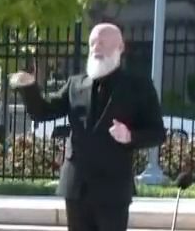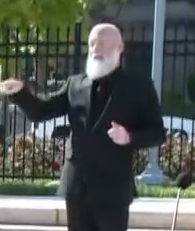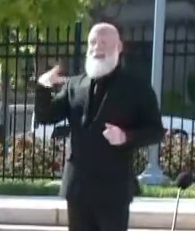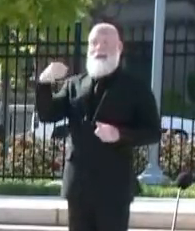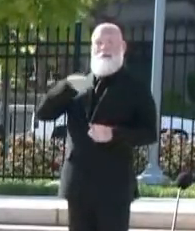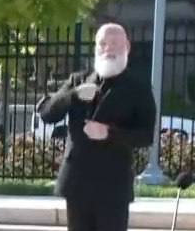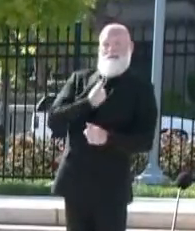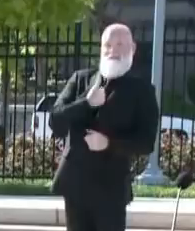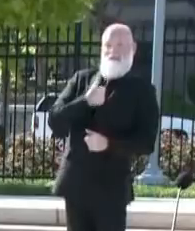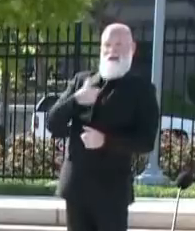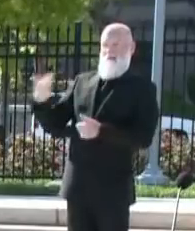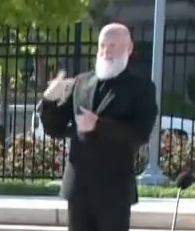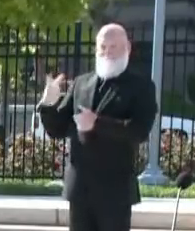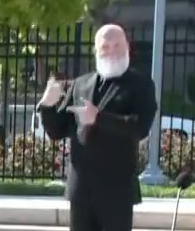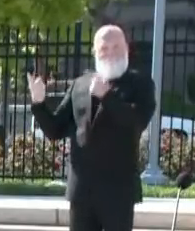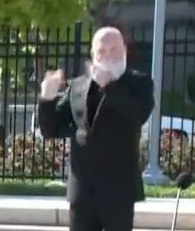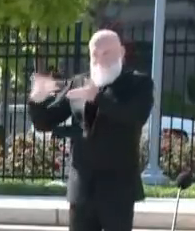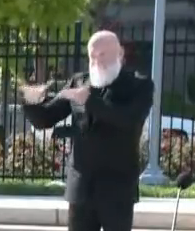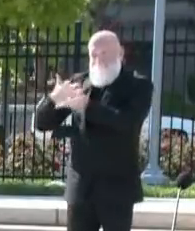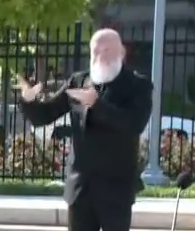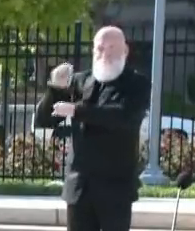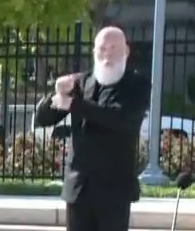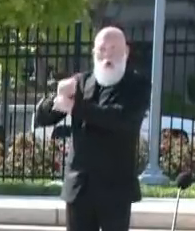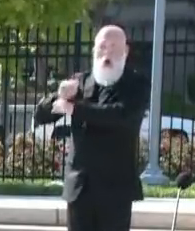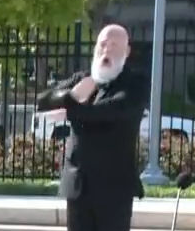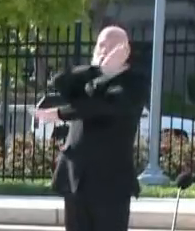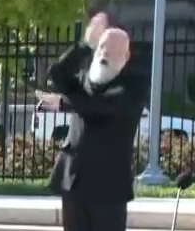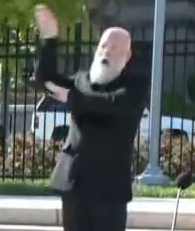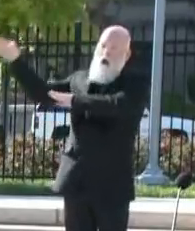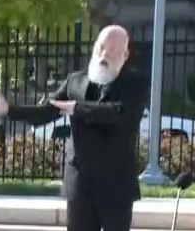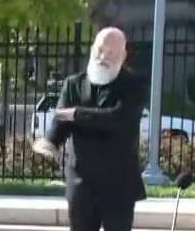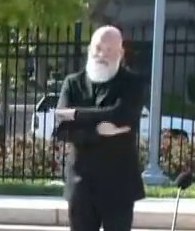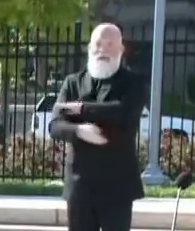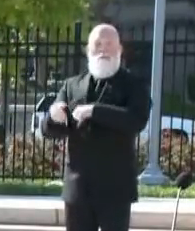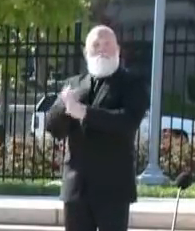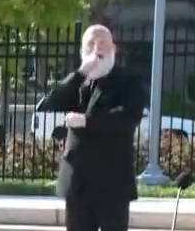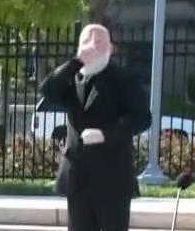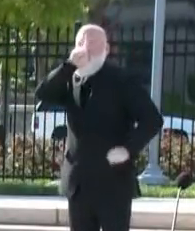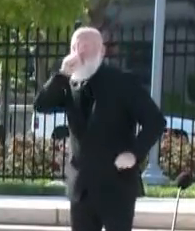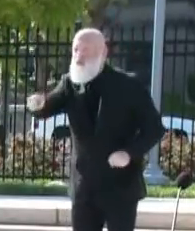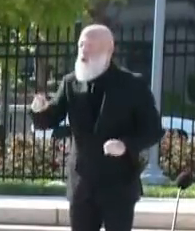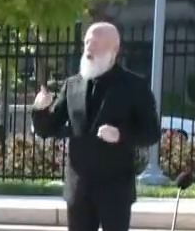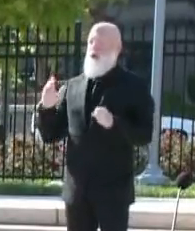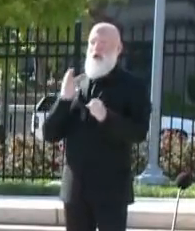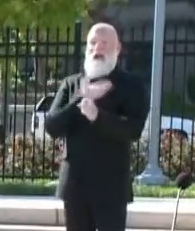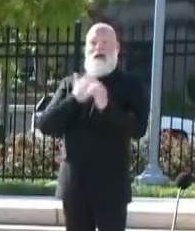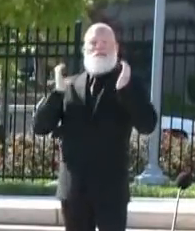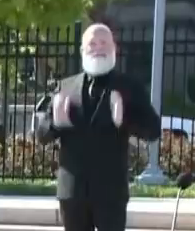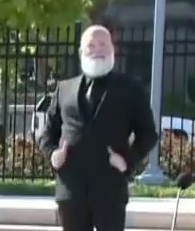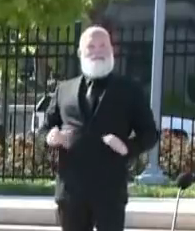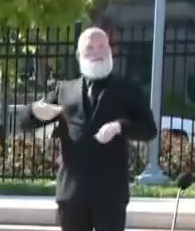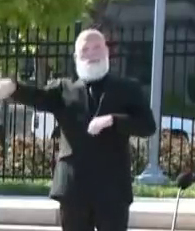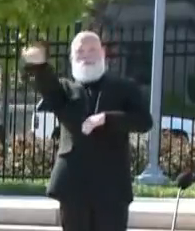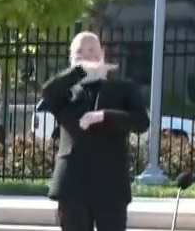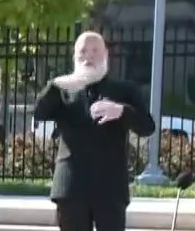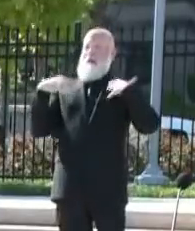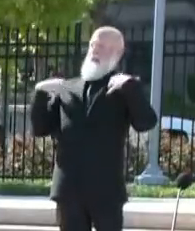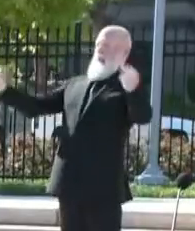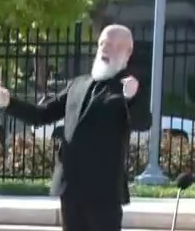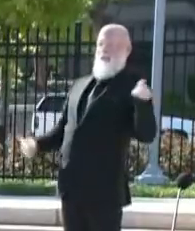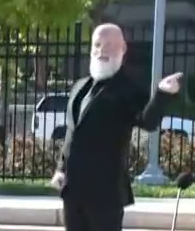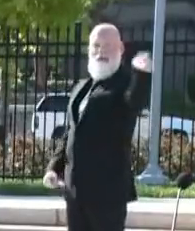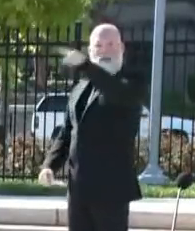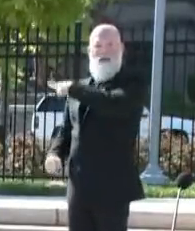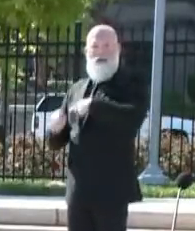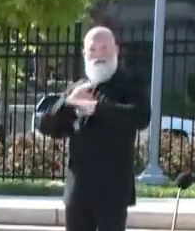our citizens healthy and protected. In every zip code across our state, we are